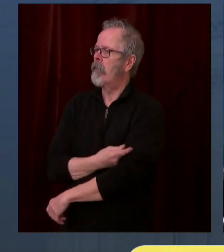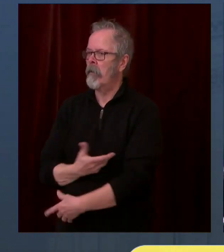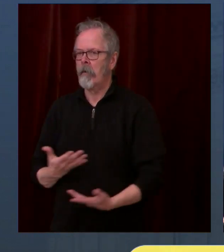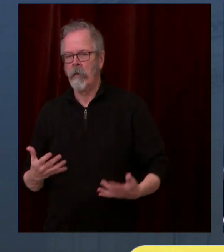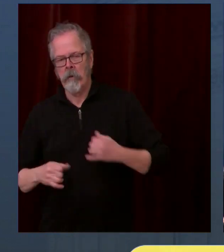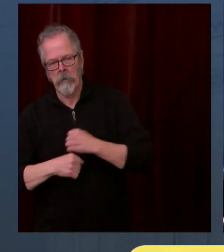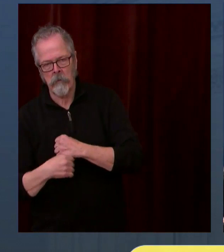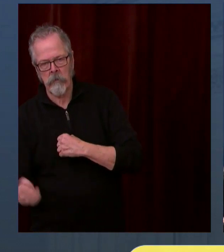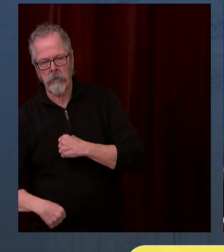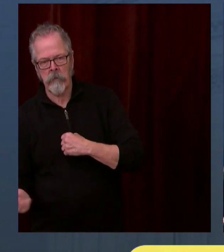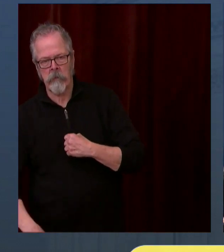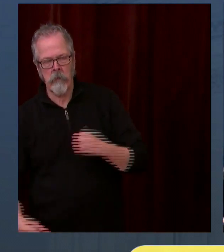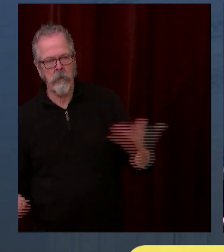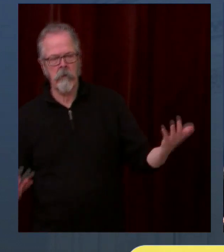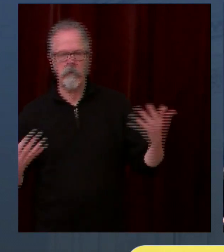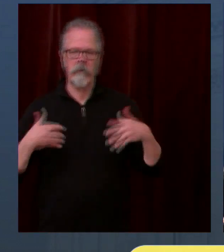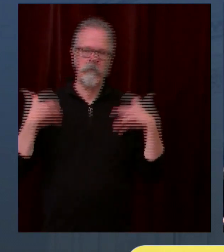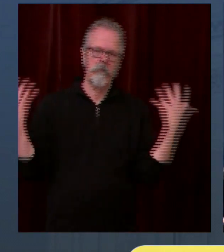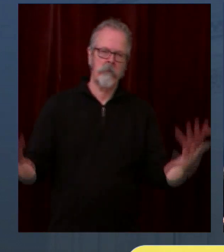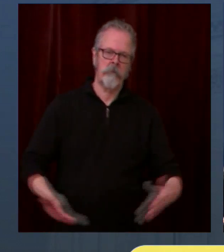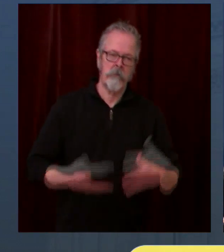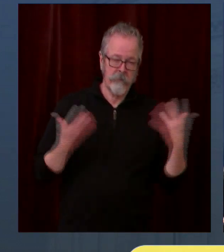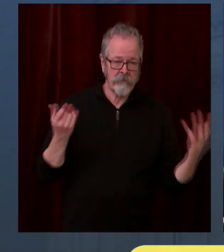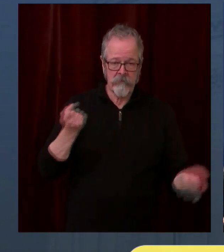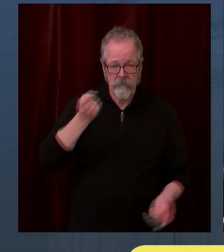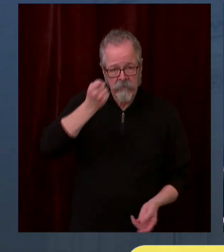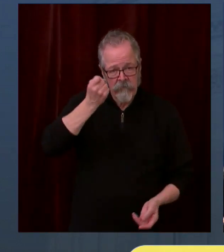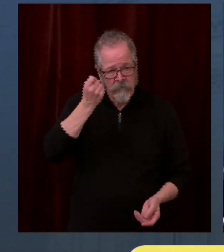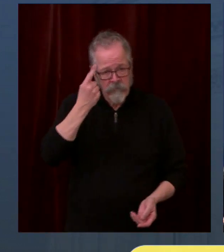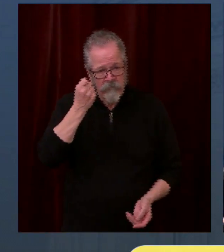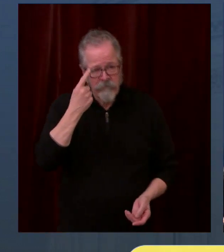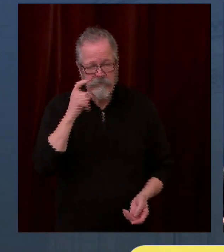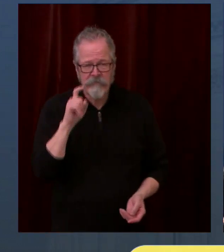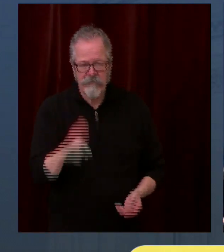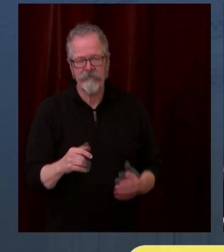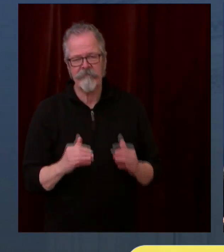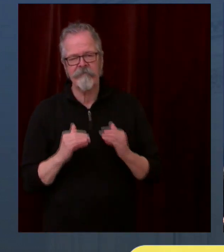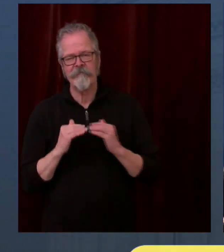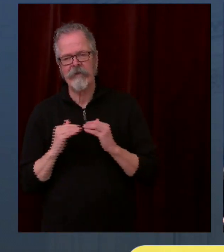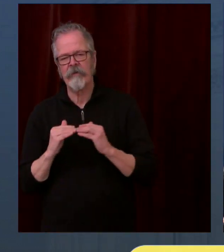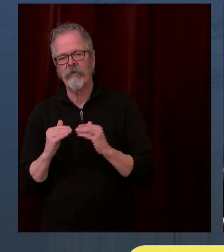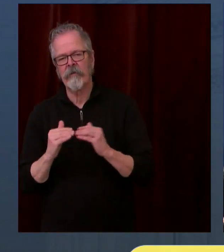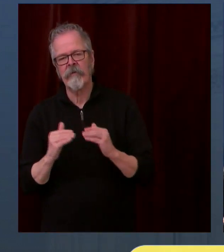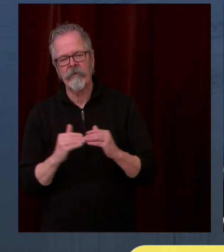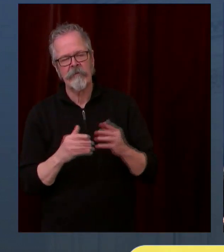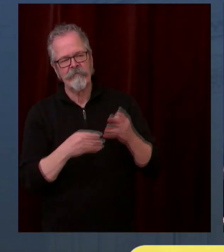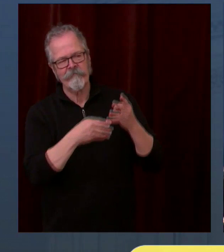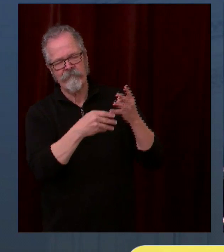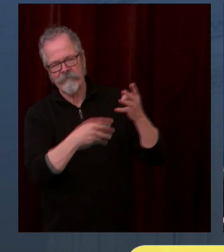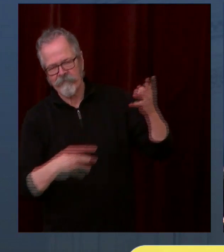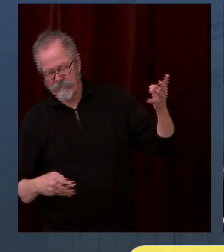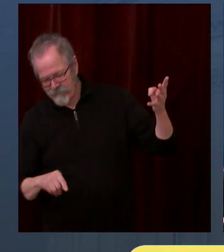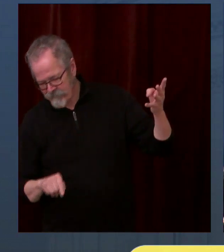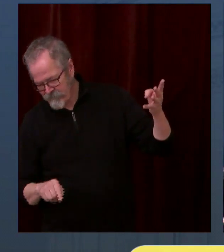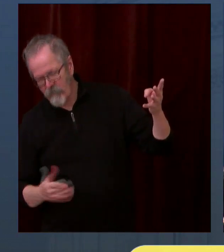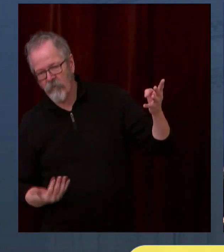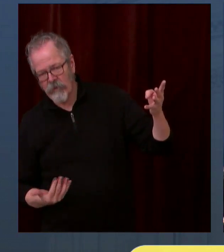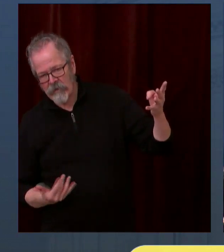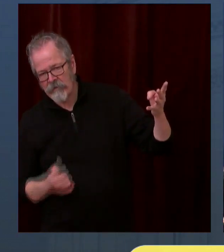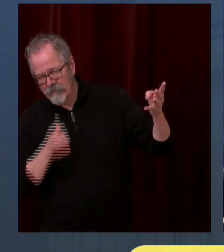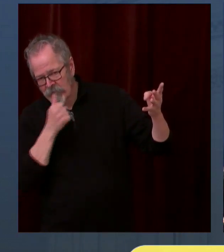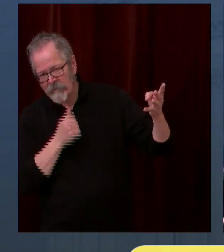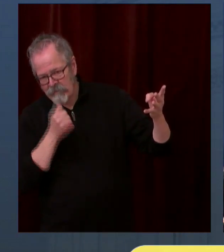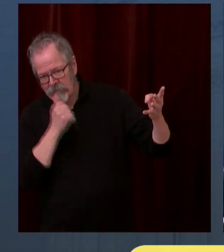eligible today at this moment, but we're only receiving 100,000 doses a week. And so,